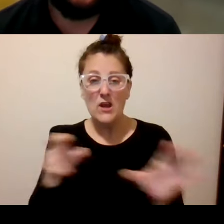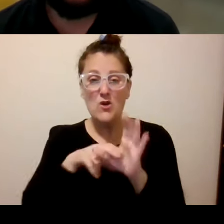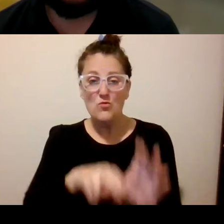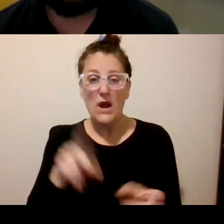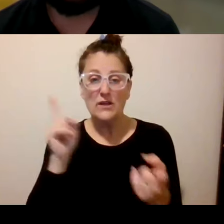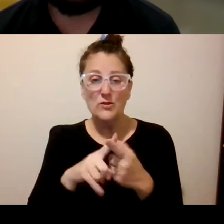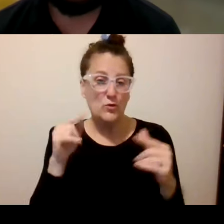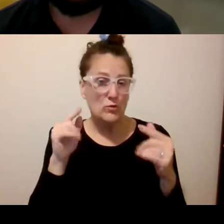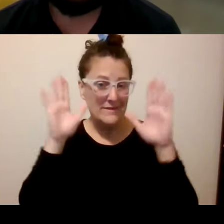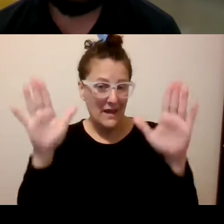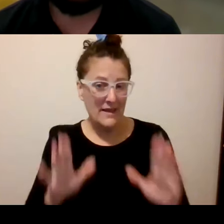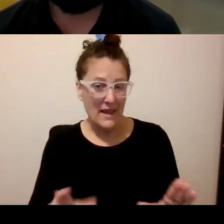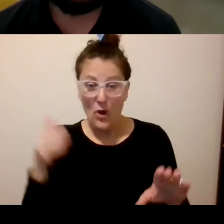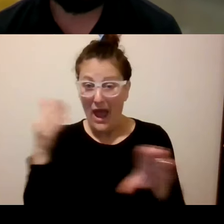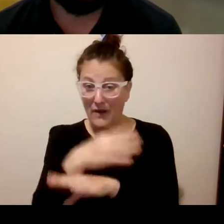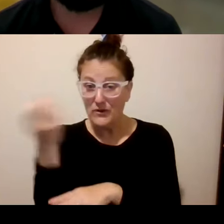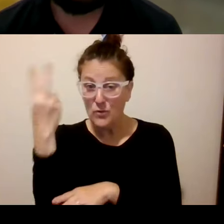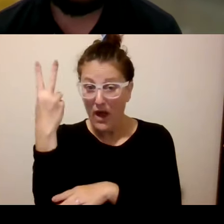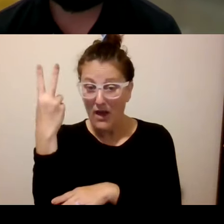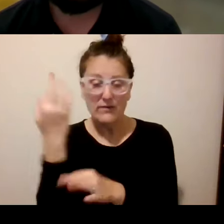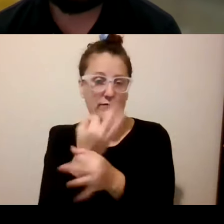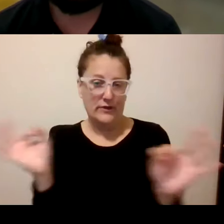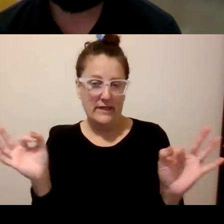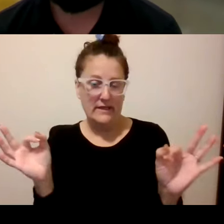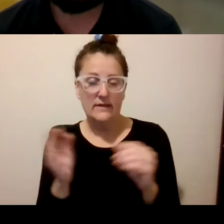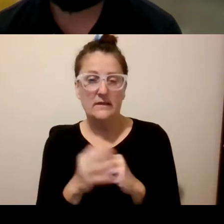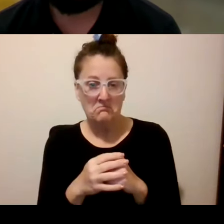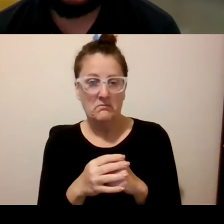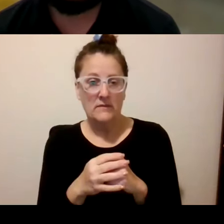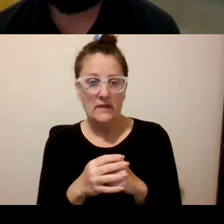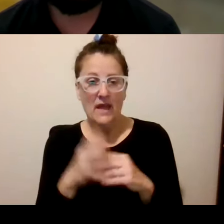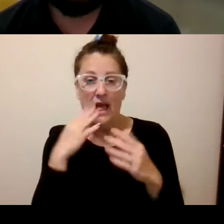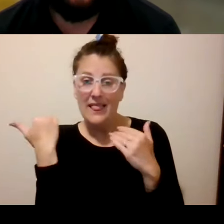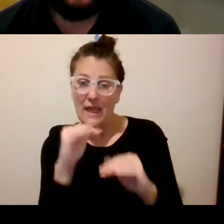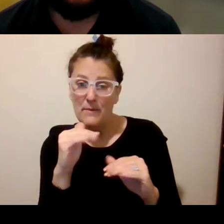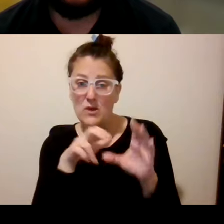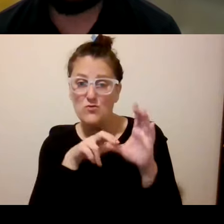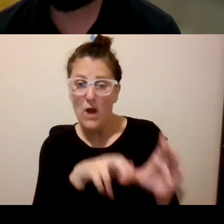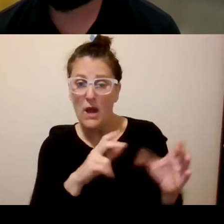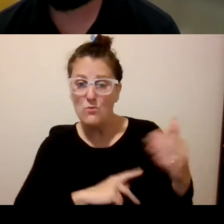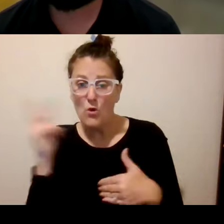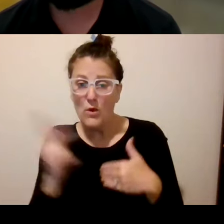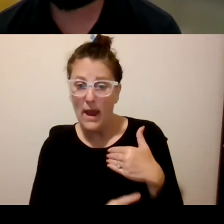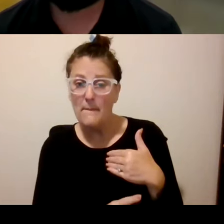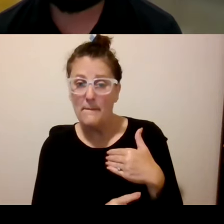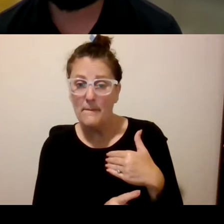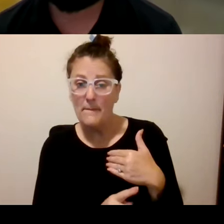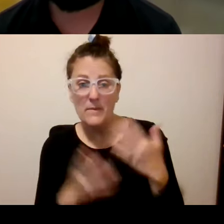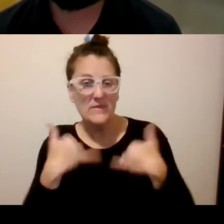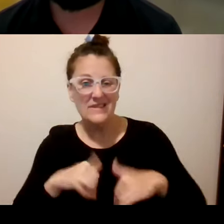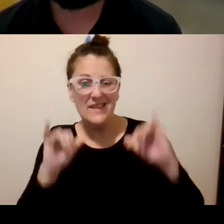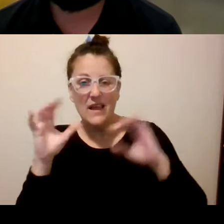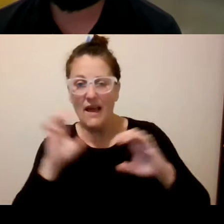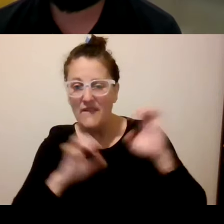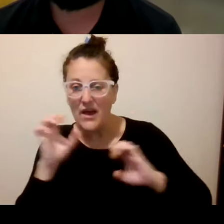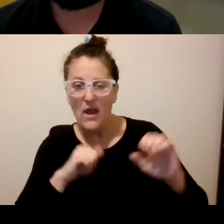12 it's free um so that's what we currently have in terms of unlimited ride program um but again we're still evaluating